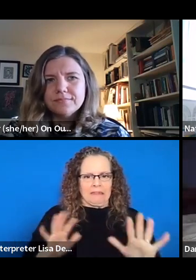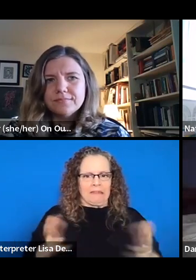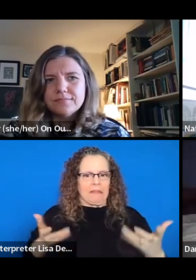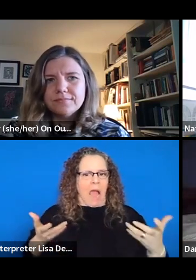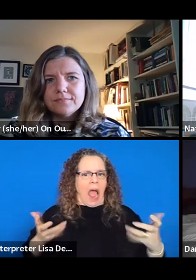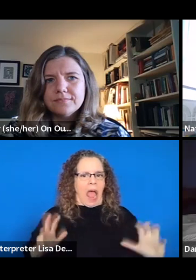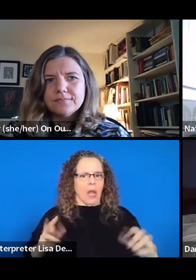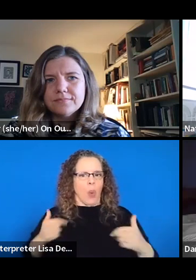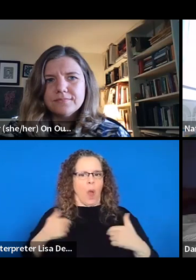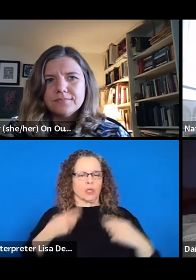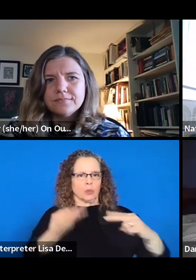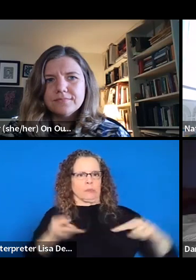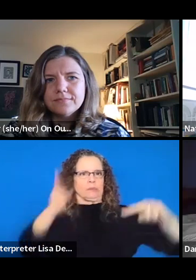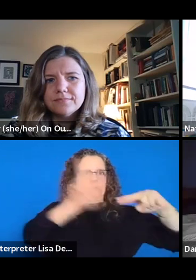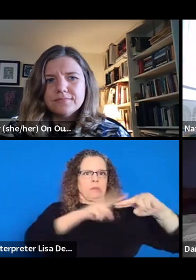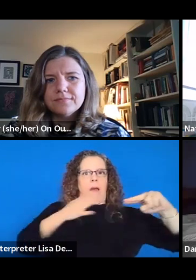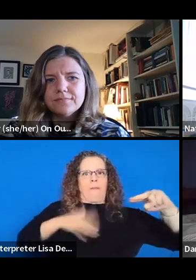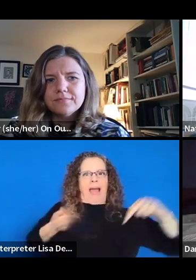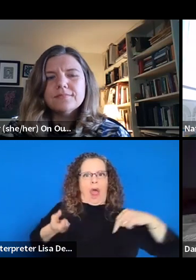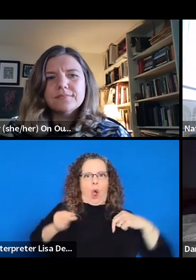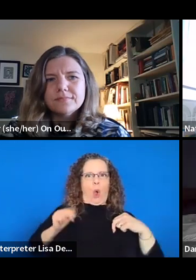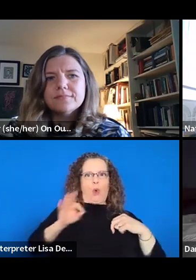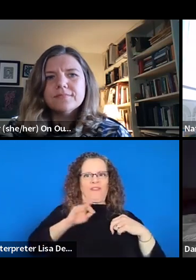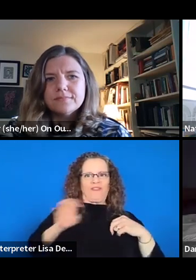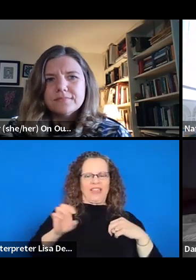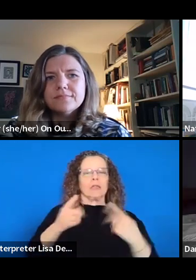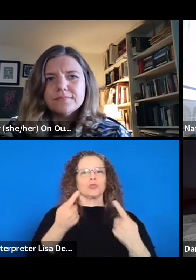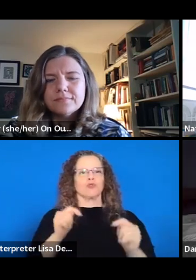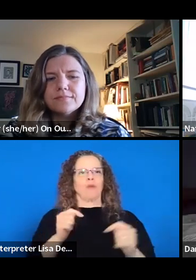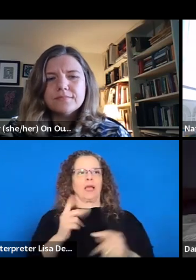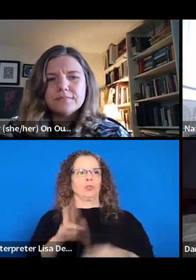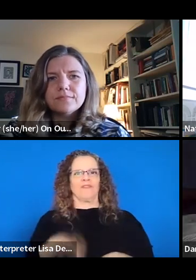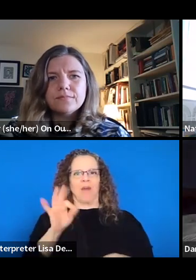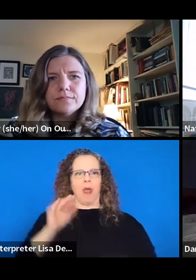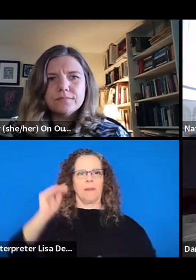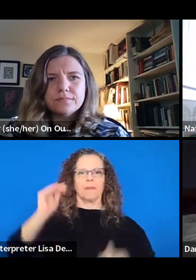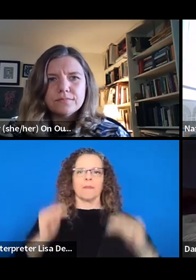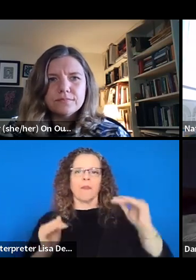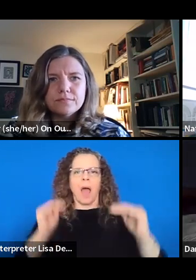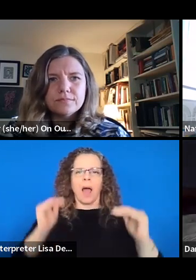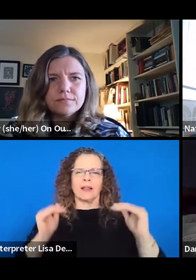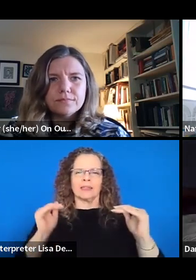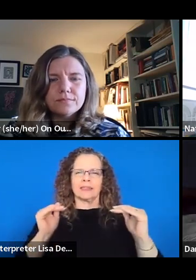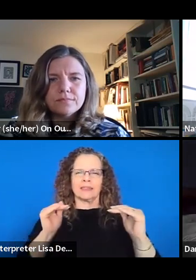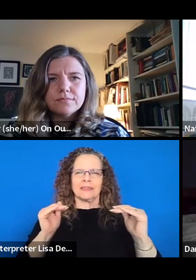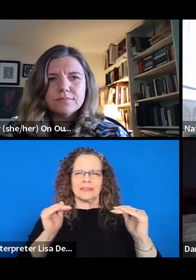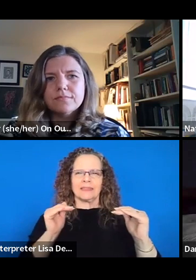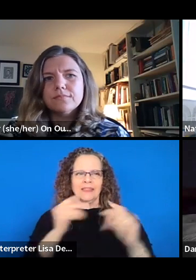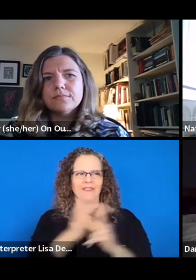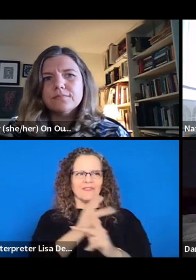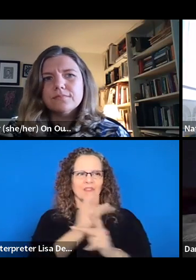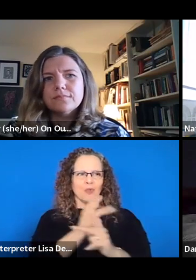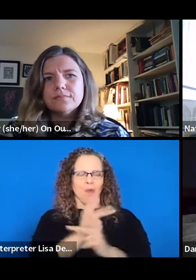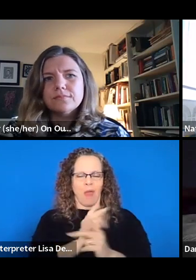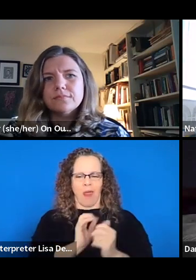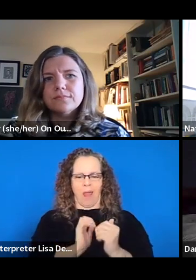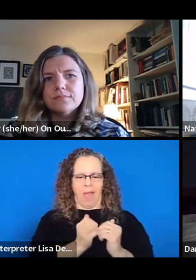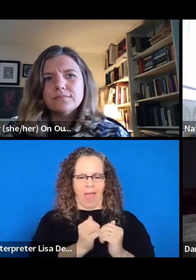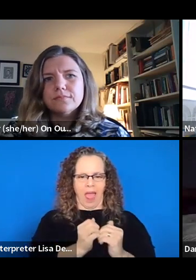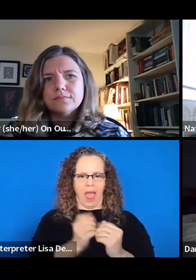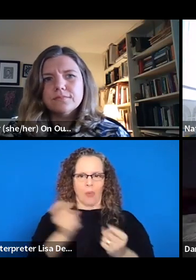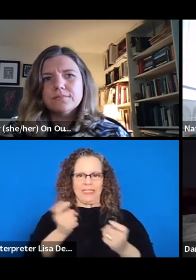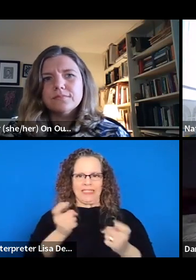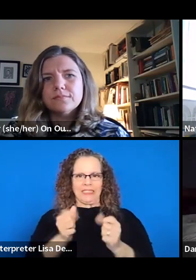fee. I'm just trying to find a balance in there that is, that can support everyone and, and trying to figure out what that, you know, and deal with that tension.